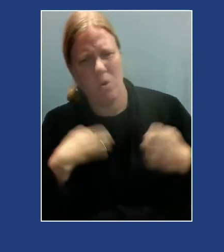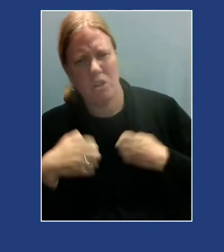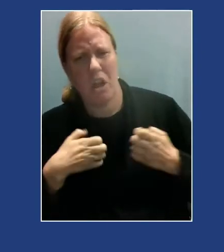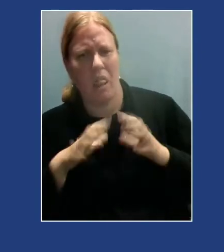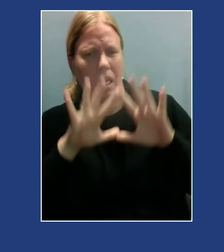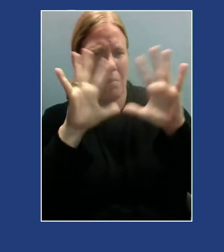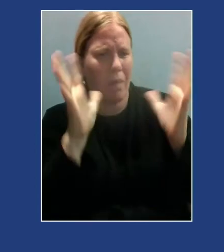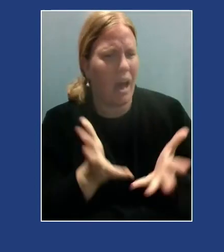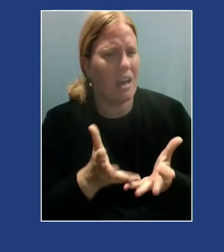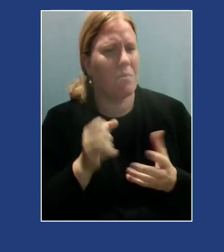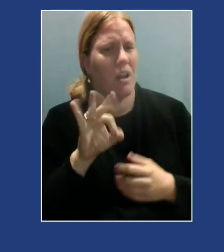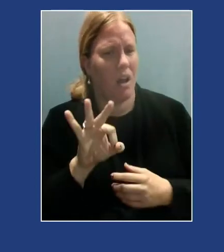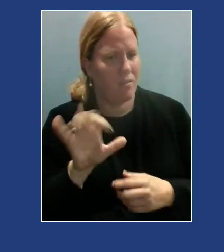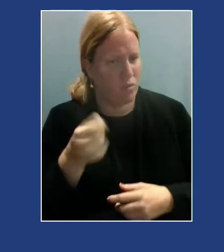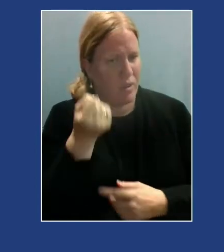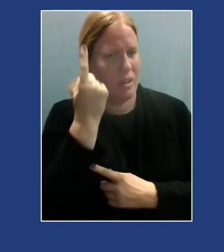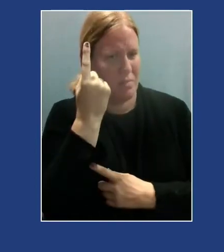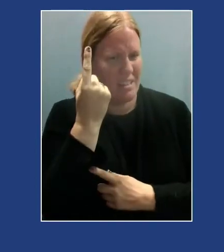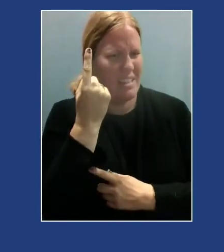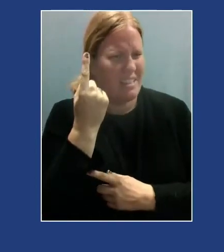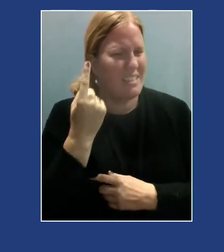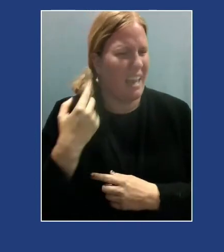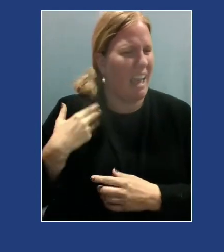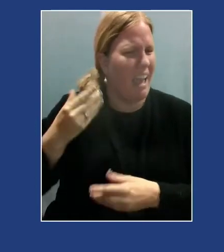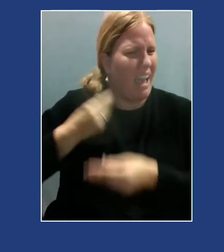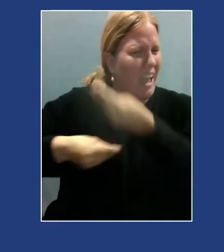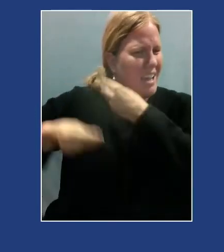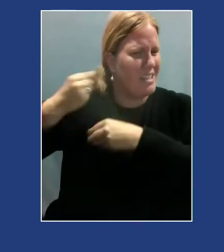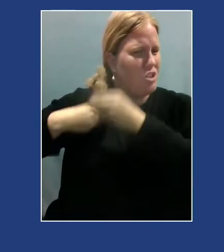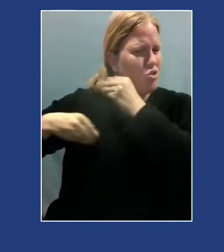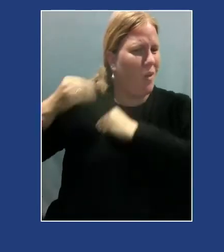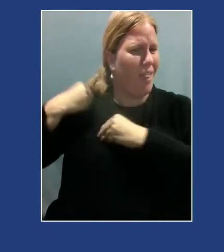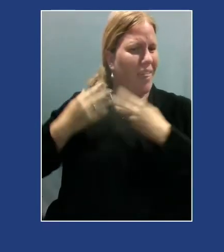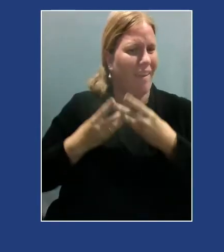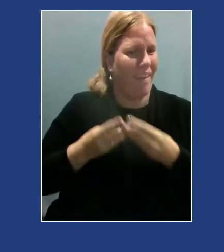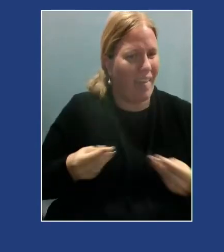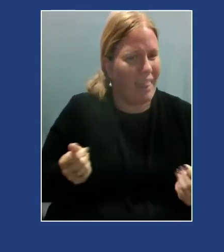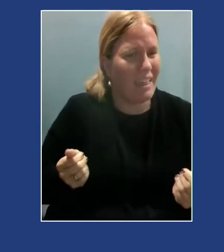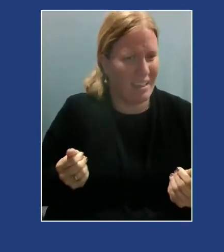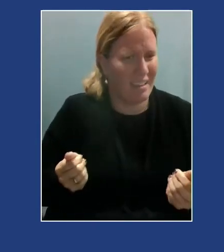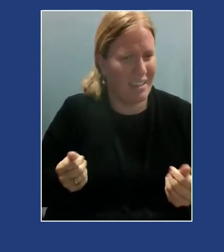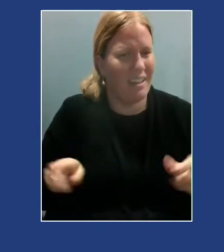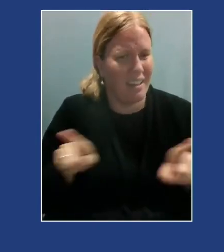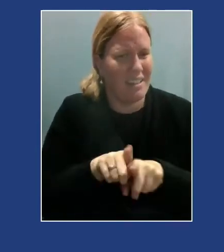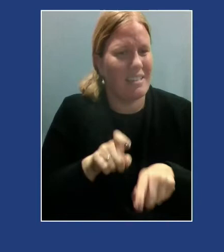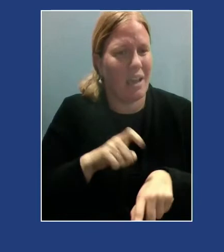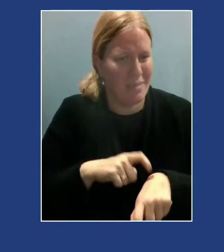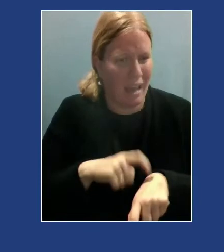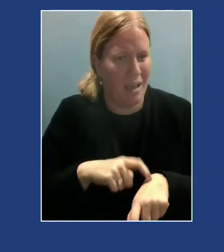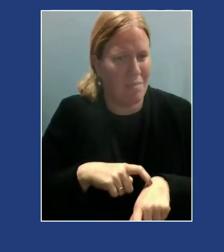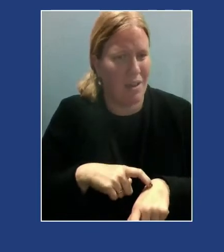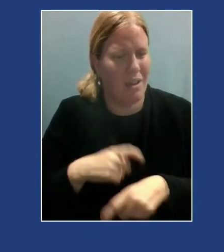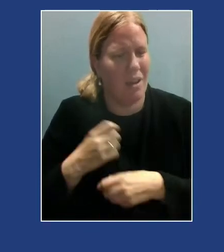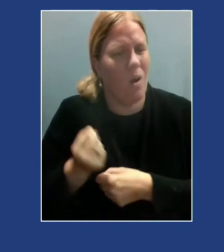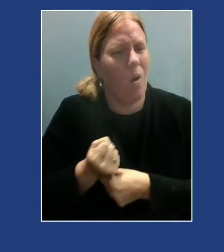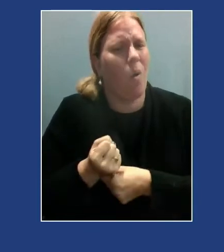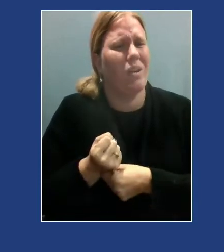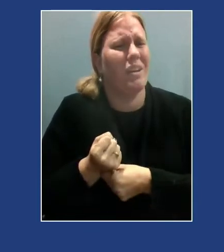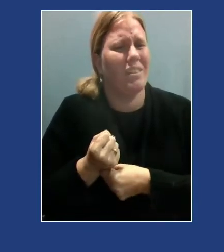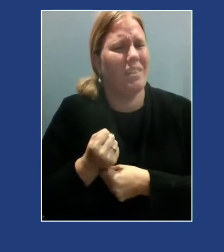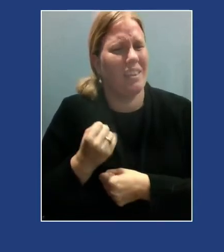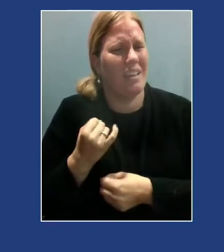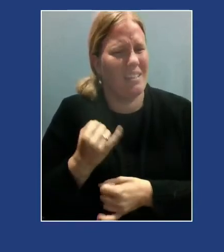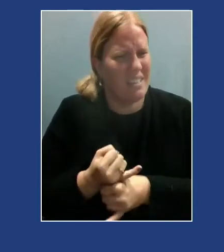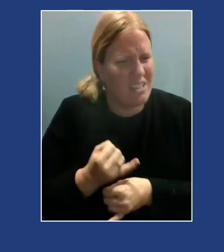into ancestral healing. It's a return to ancestral healing while at the same time holding these institutions of